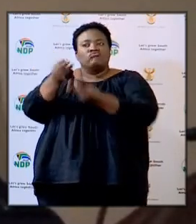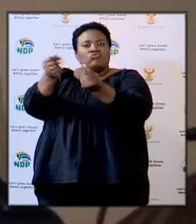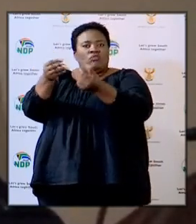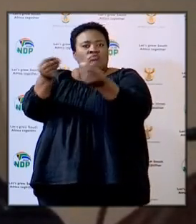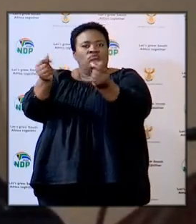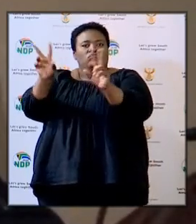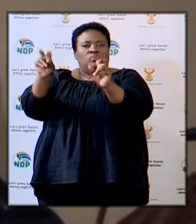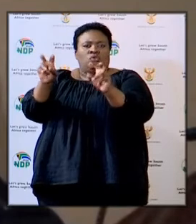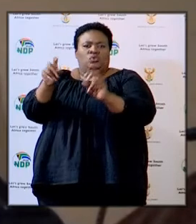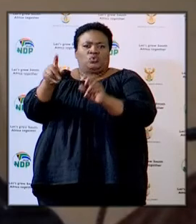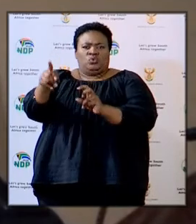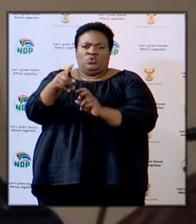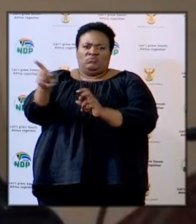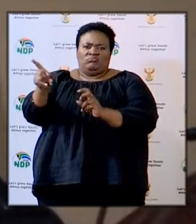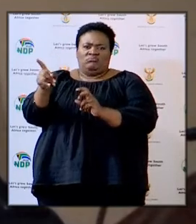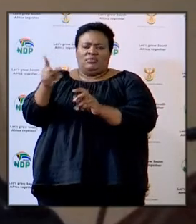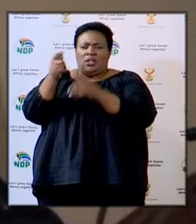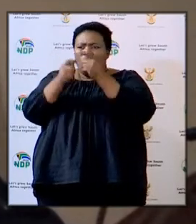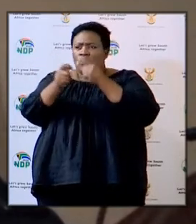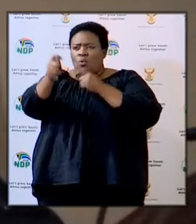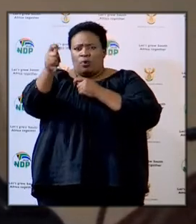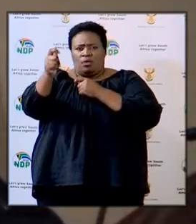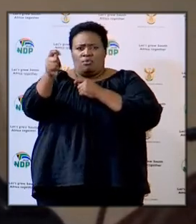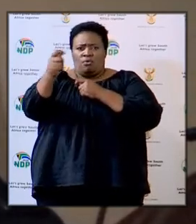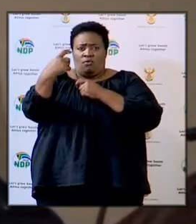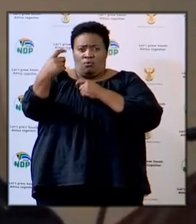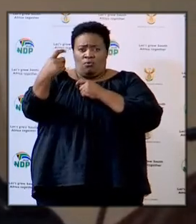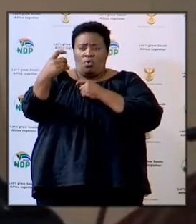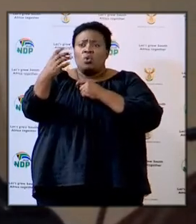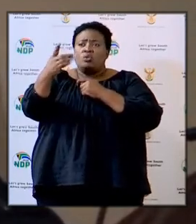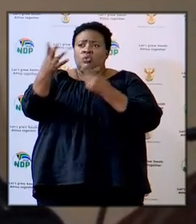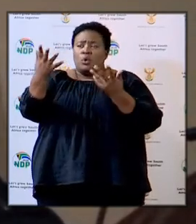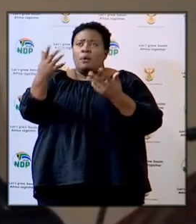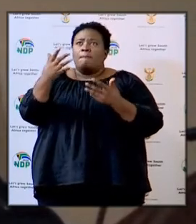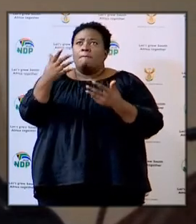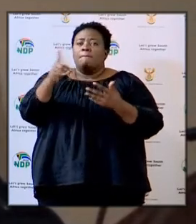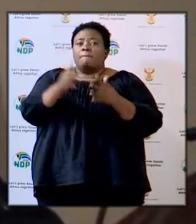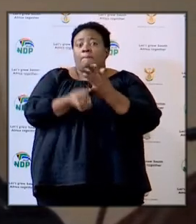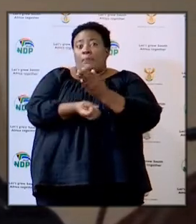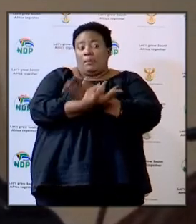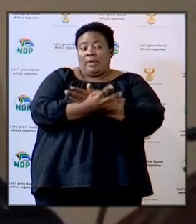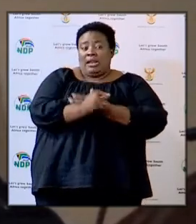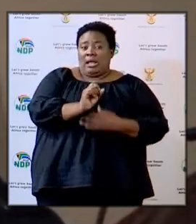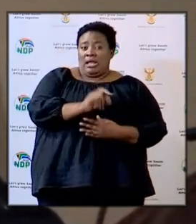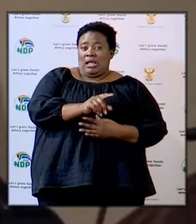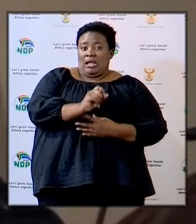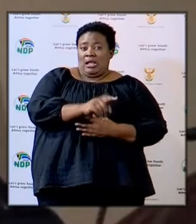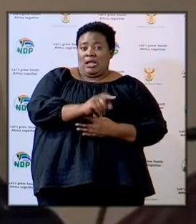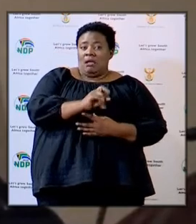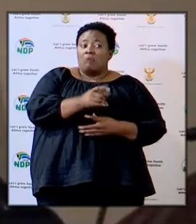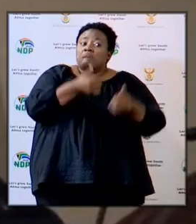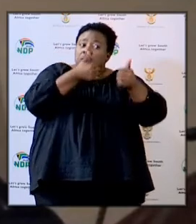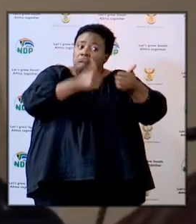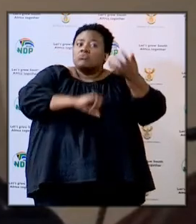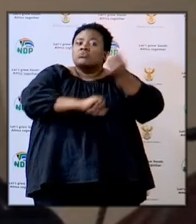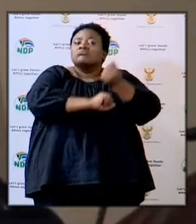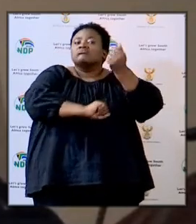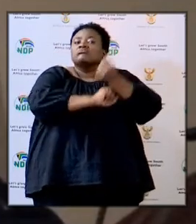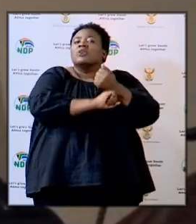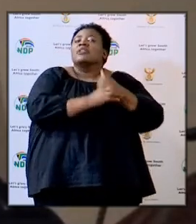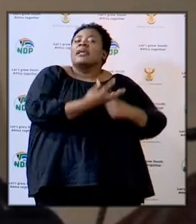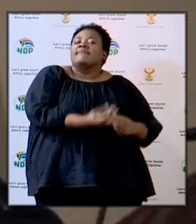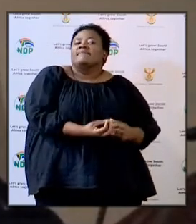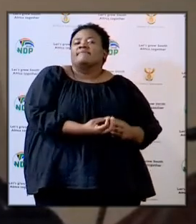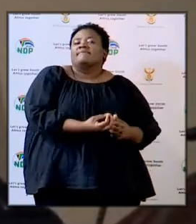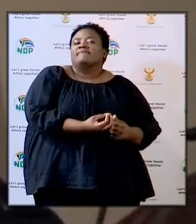those windows which were broken but I can say that is that in Pumalanga we had very good support